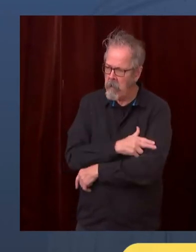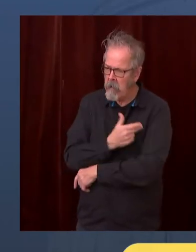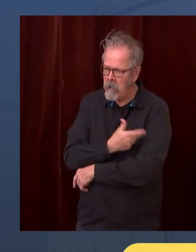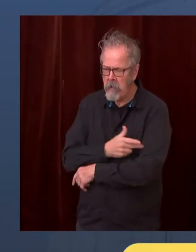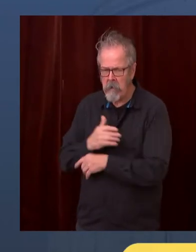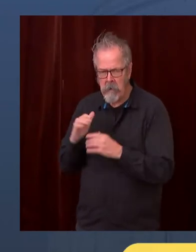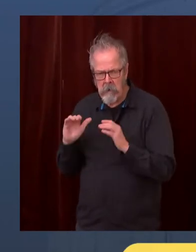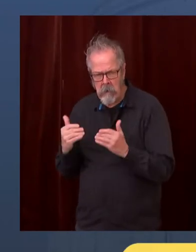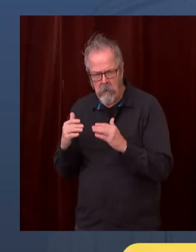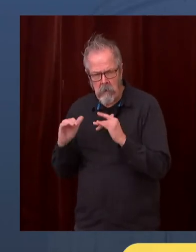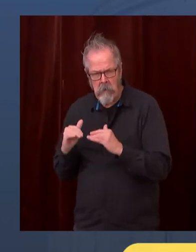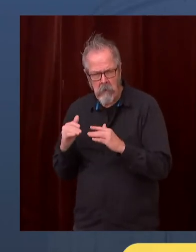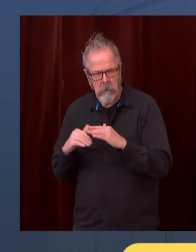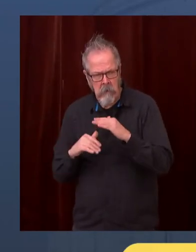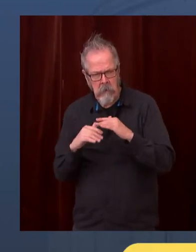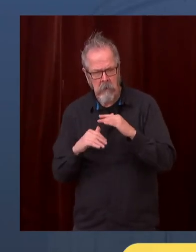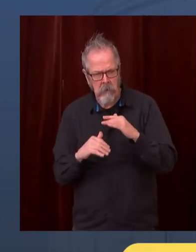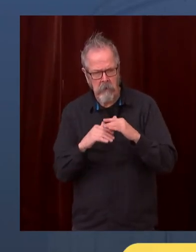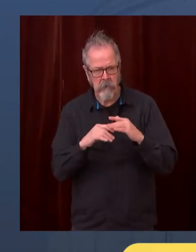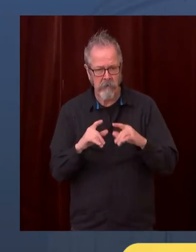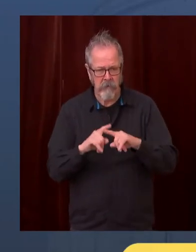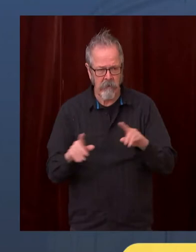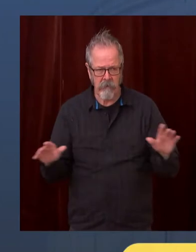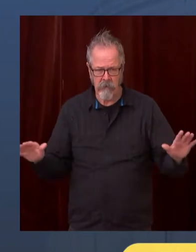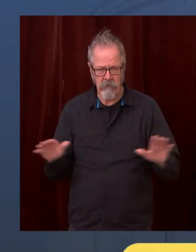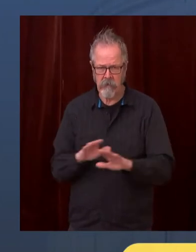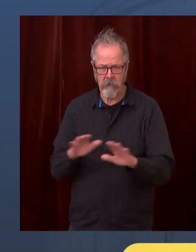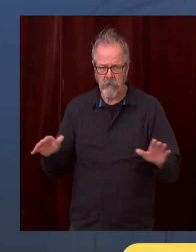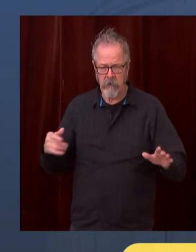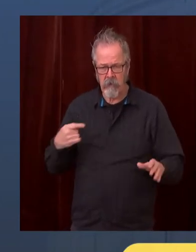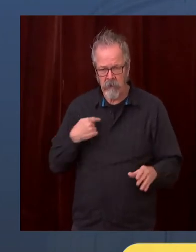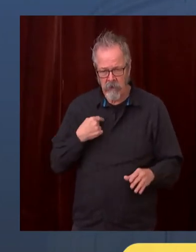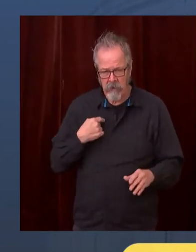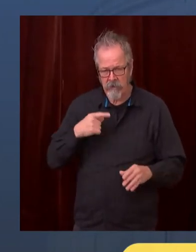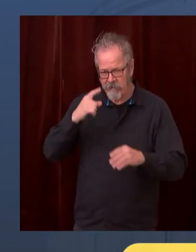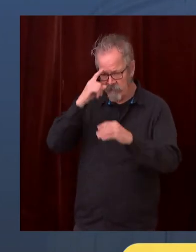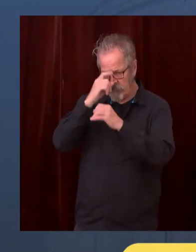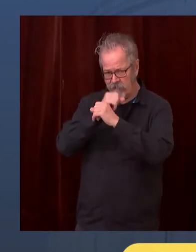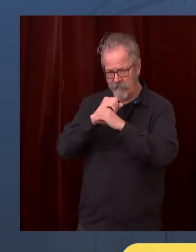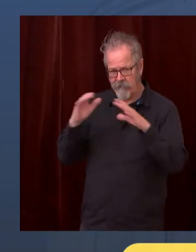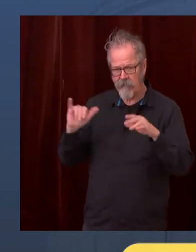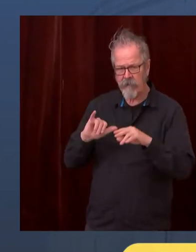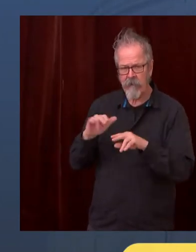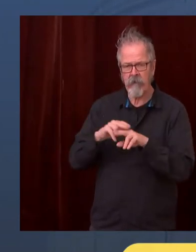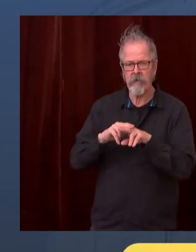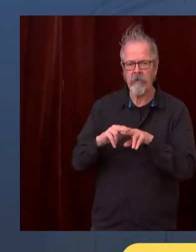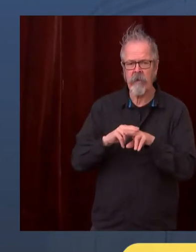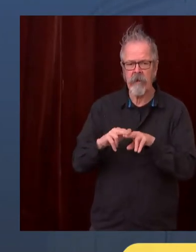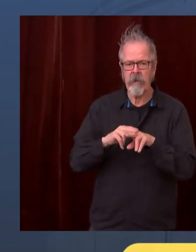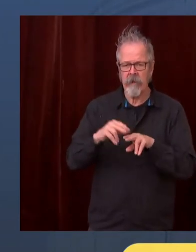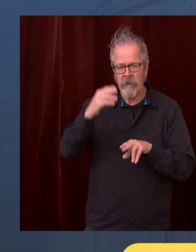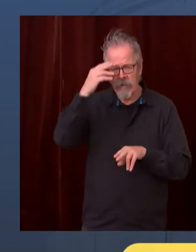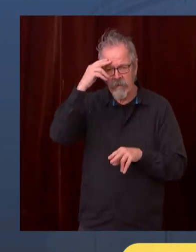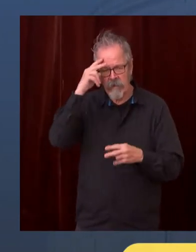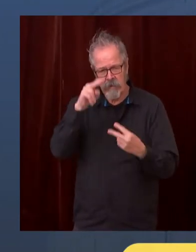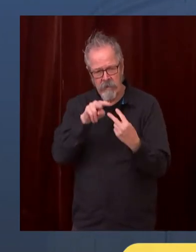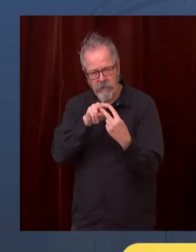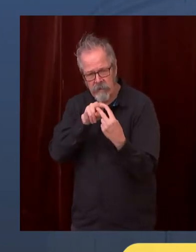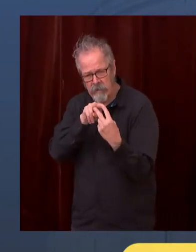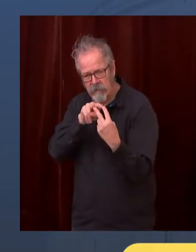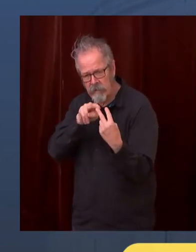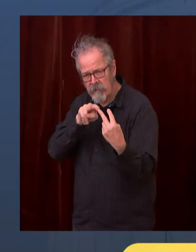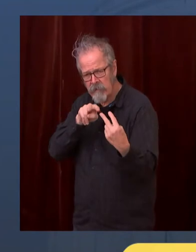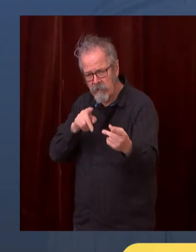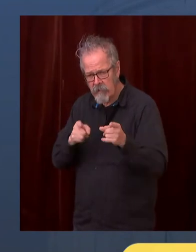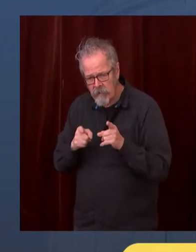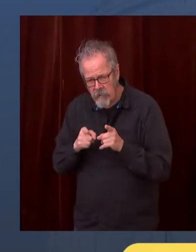standing on the railroad tracks. You know, why do you get off the tracks when you hear the whistle coming? There's a train coming our way